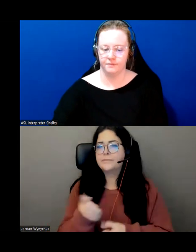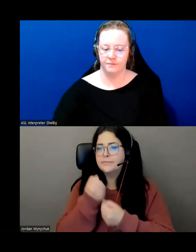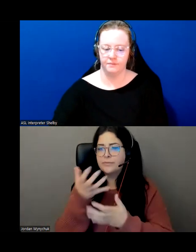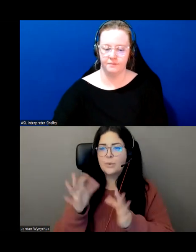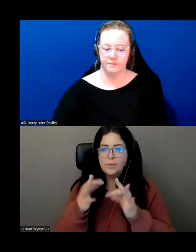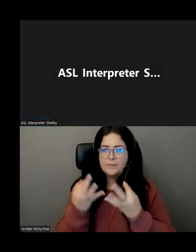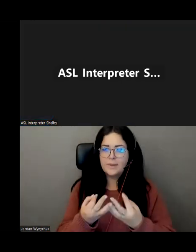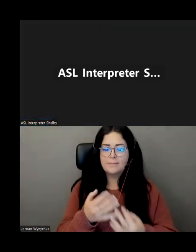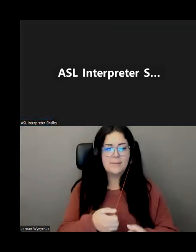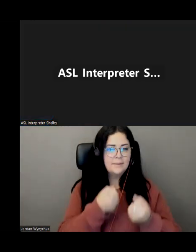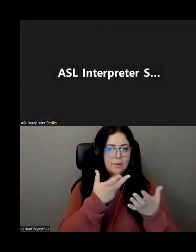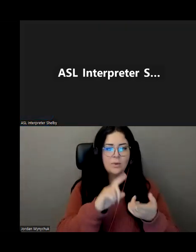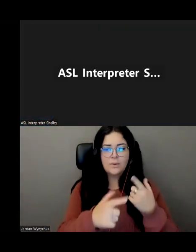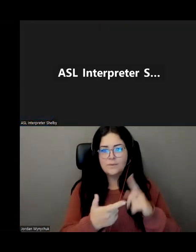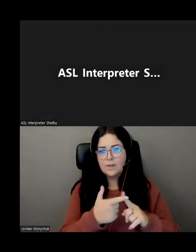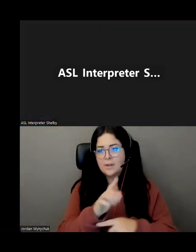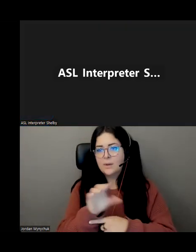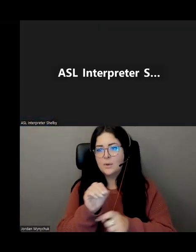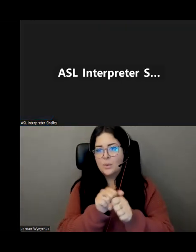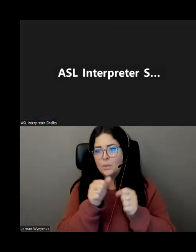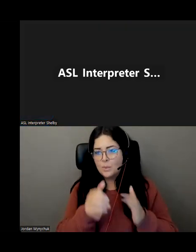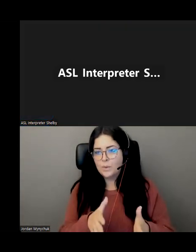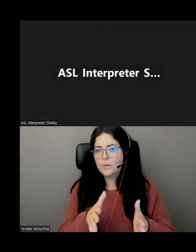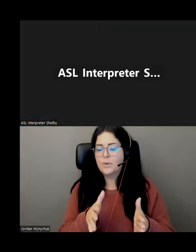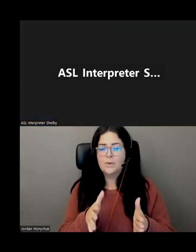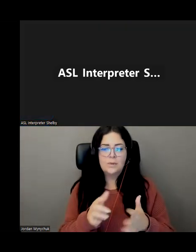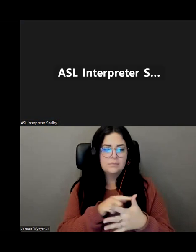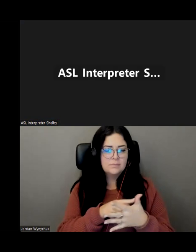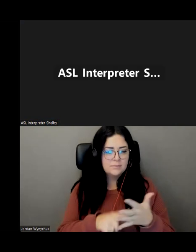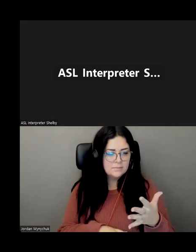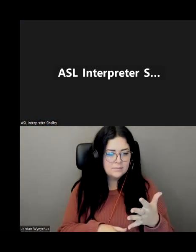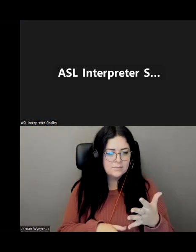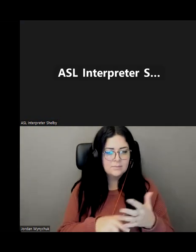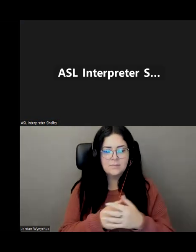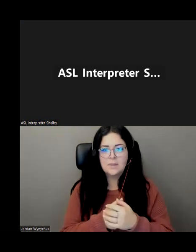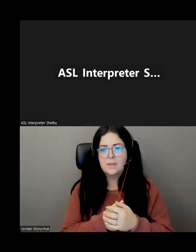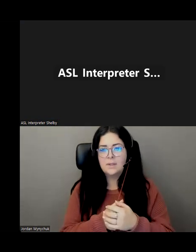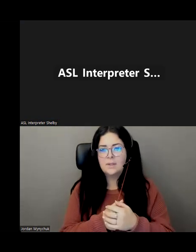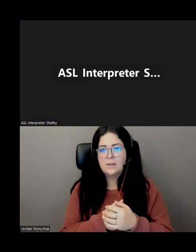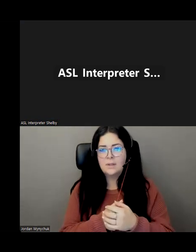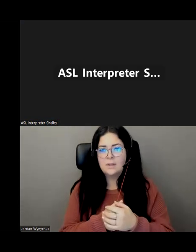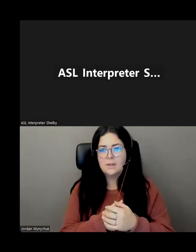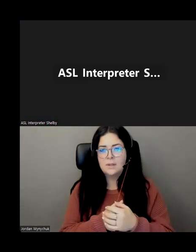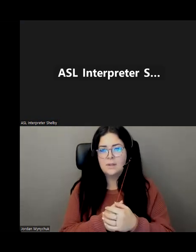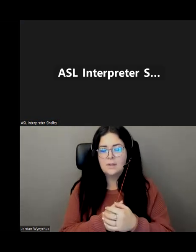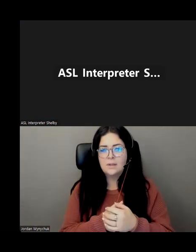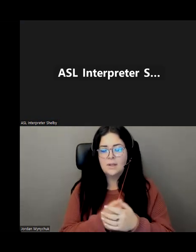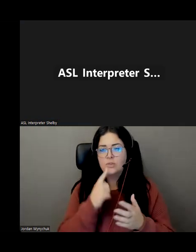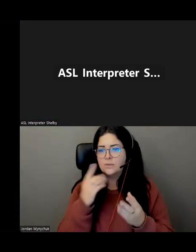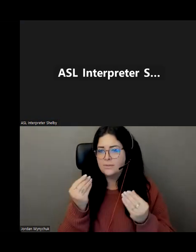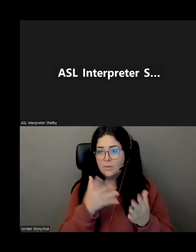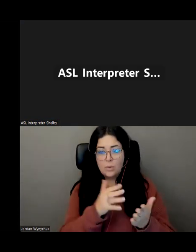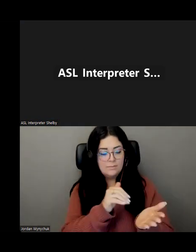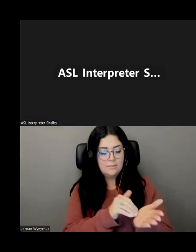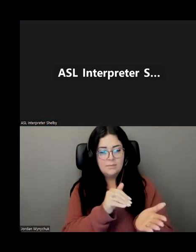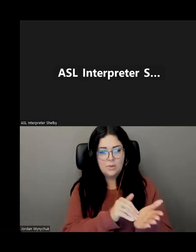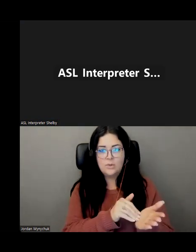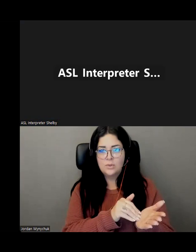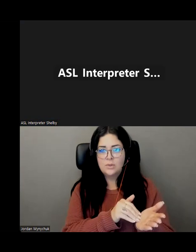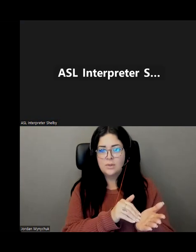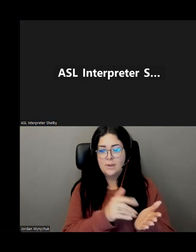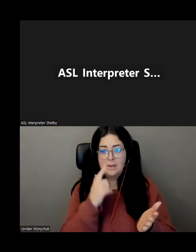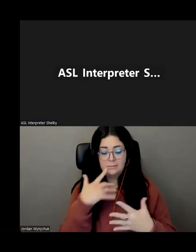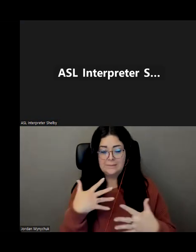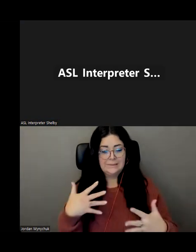family